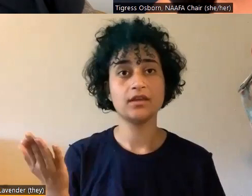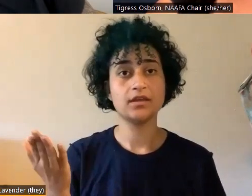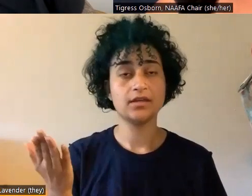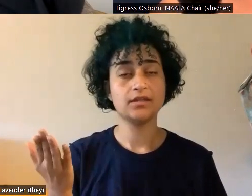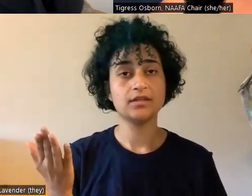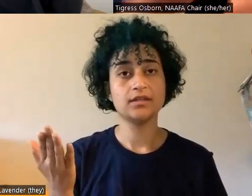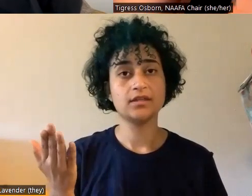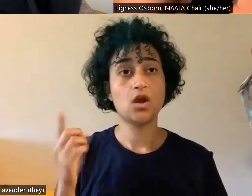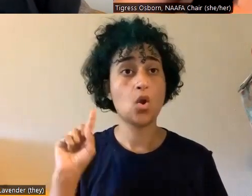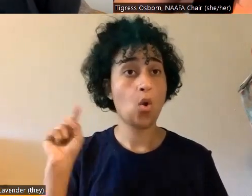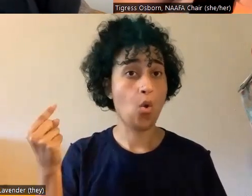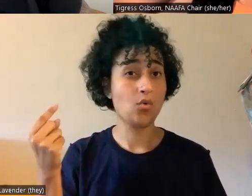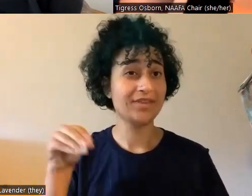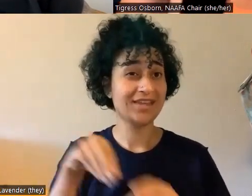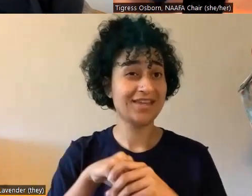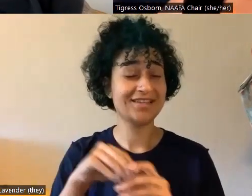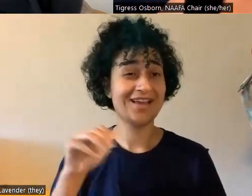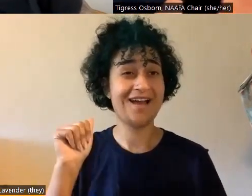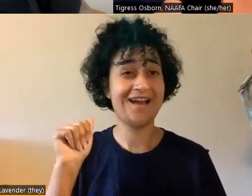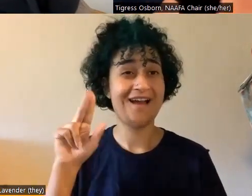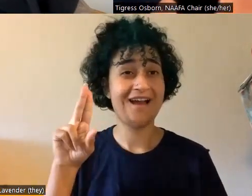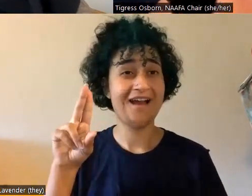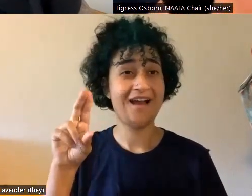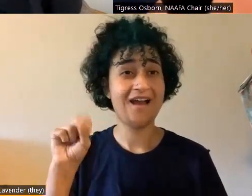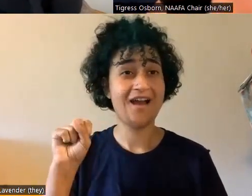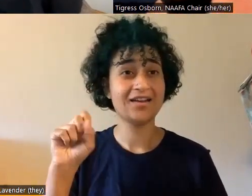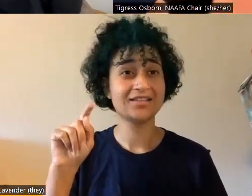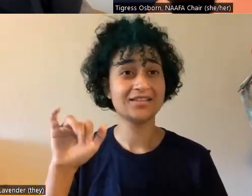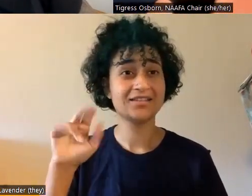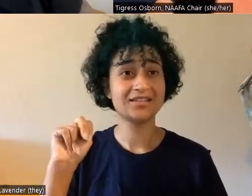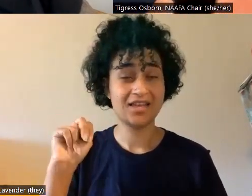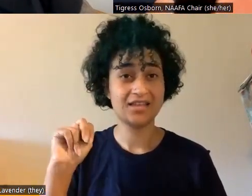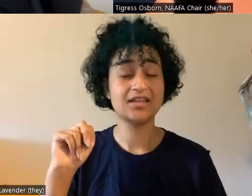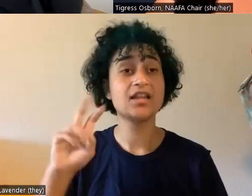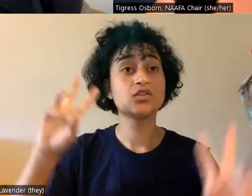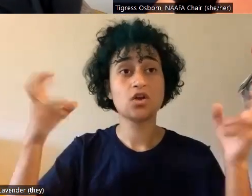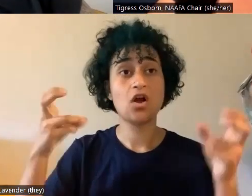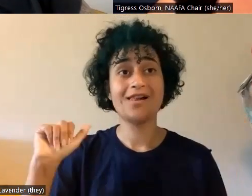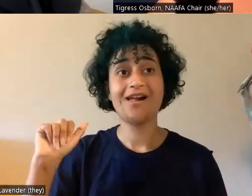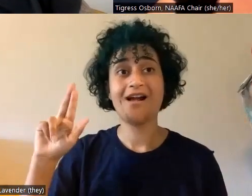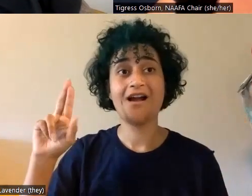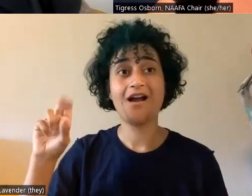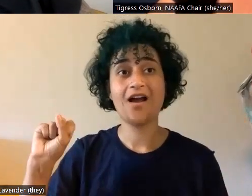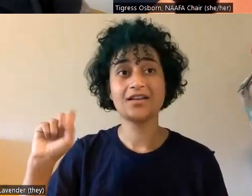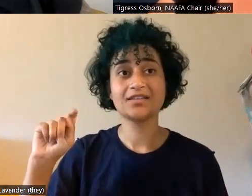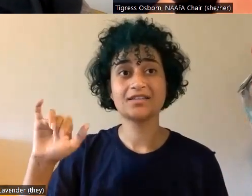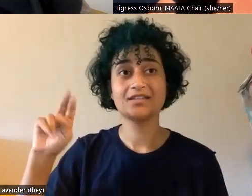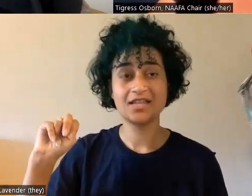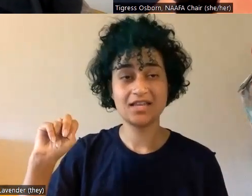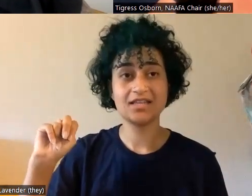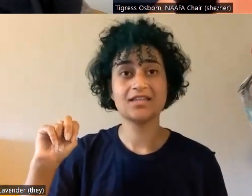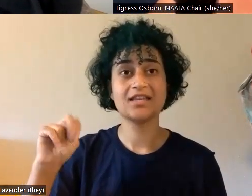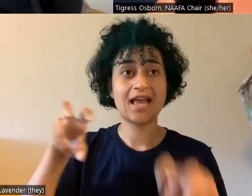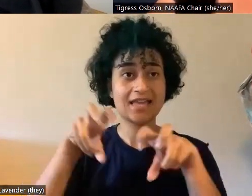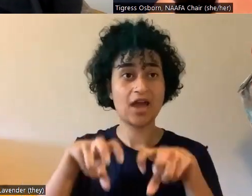they are only based in Austin is Austin couch potatoes. Um, I found them through fat girl flow who